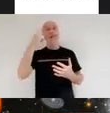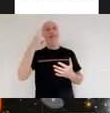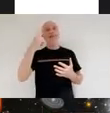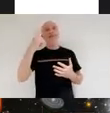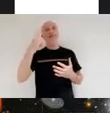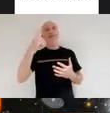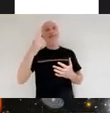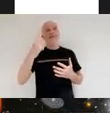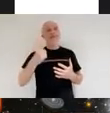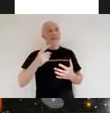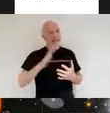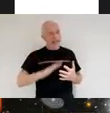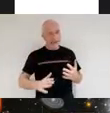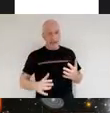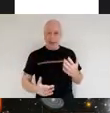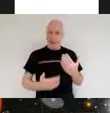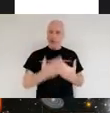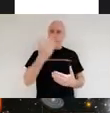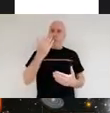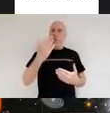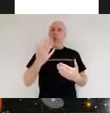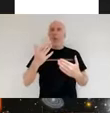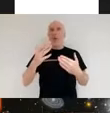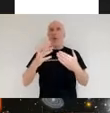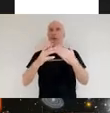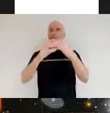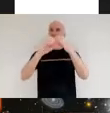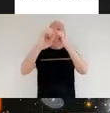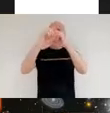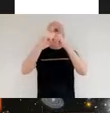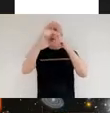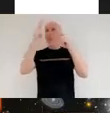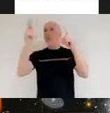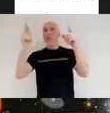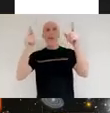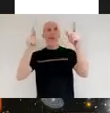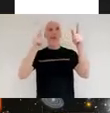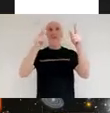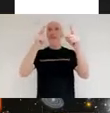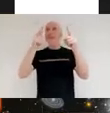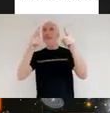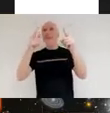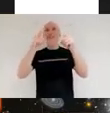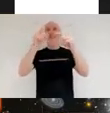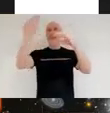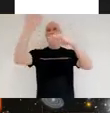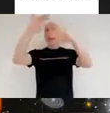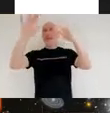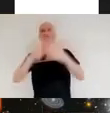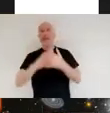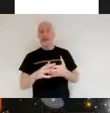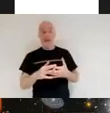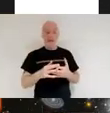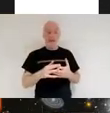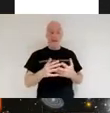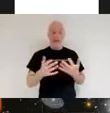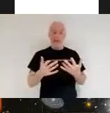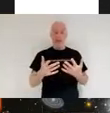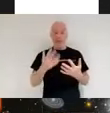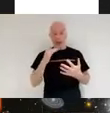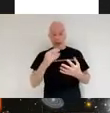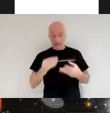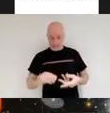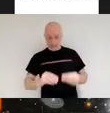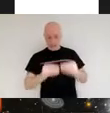was going to look for other things that was going to work in different ways there's no point in when you're designing something that's going into space